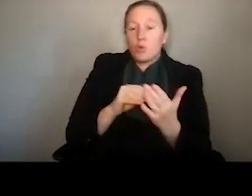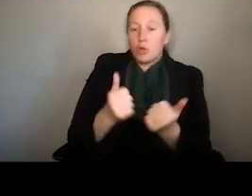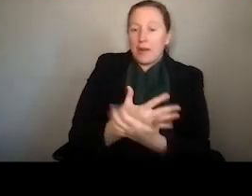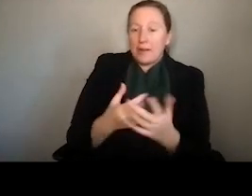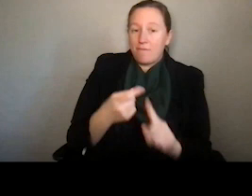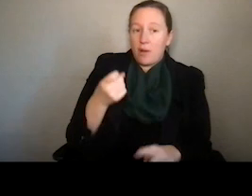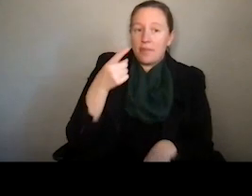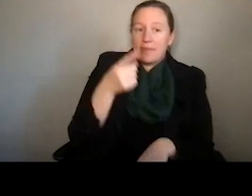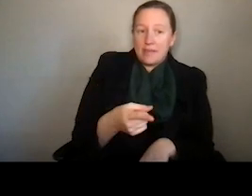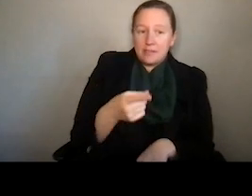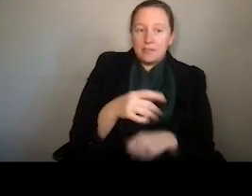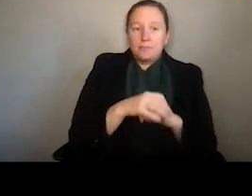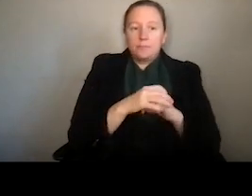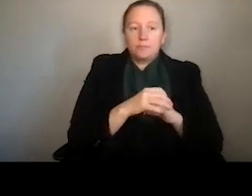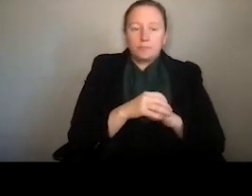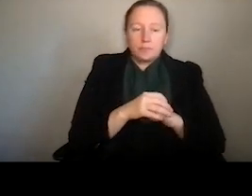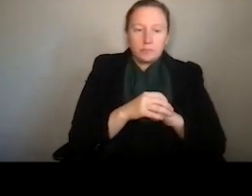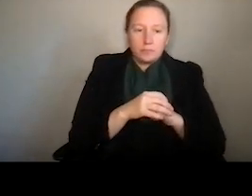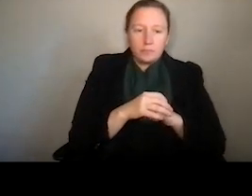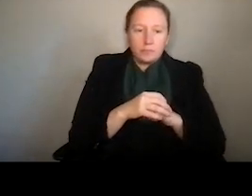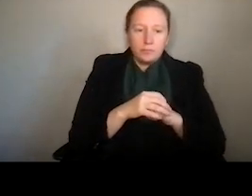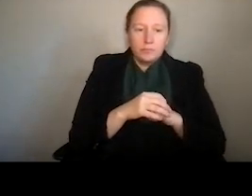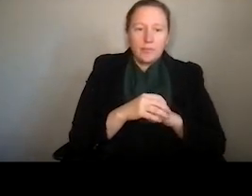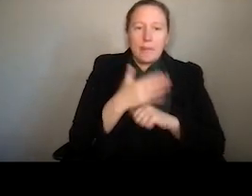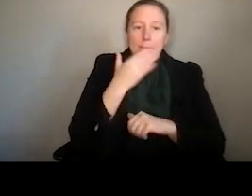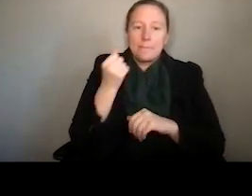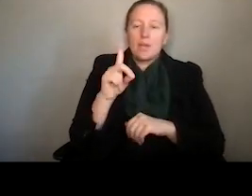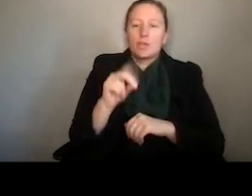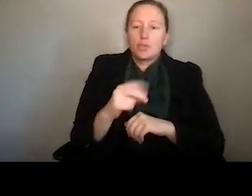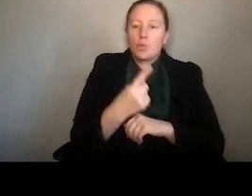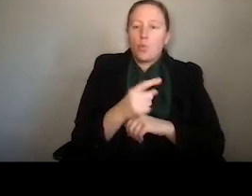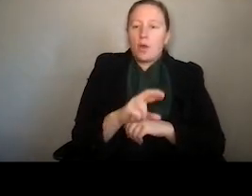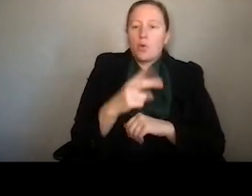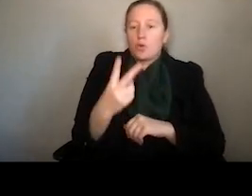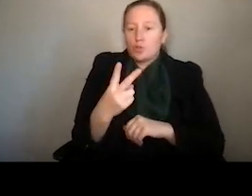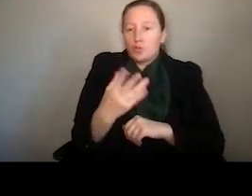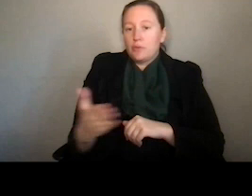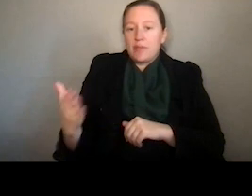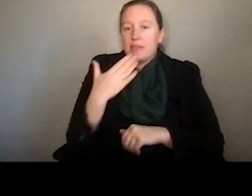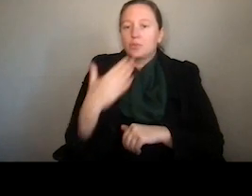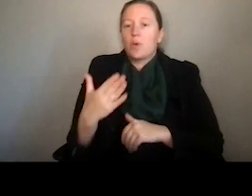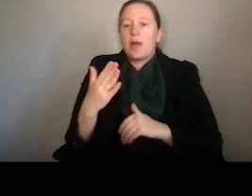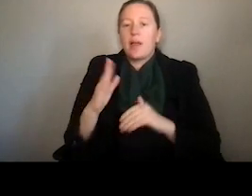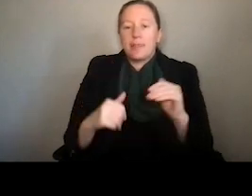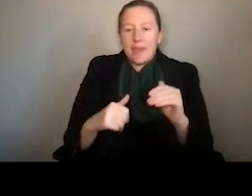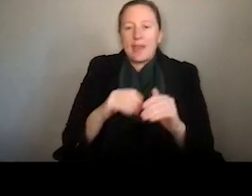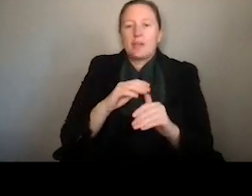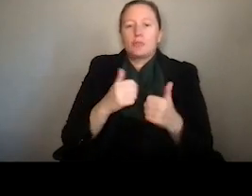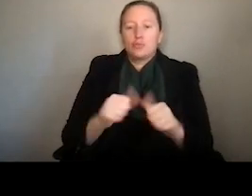section, I hope it is this, that it's better to do one or two of these really well than to try to do them all.